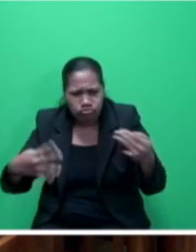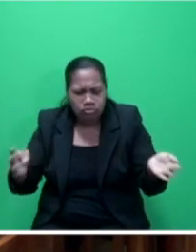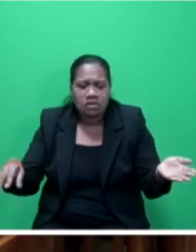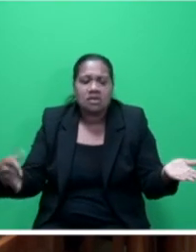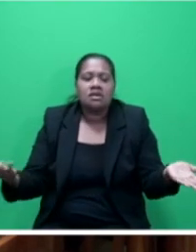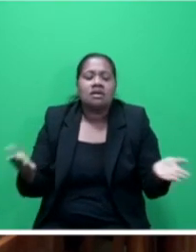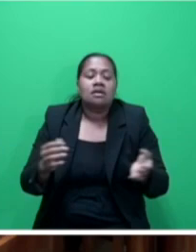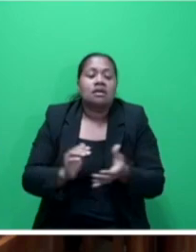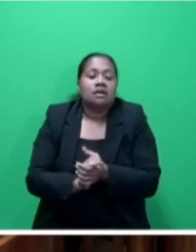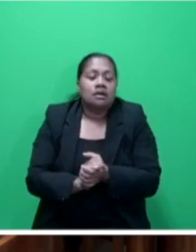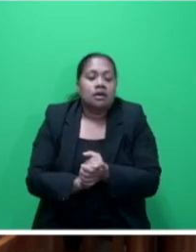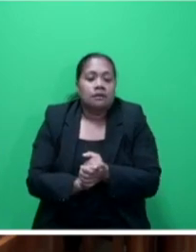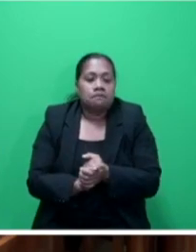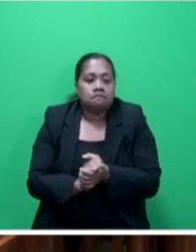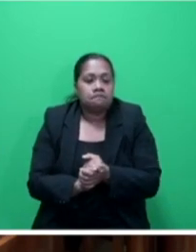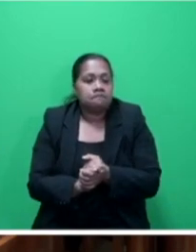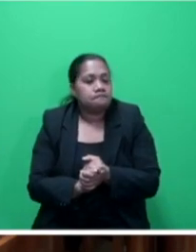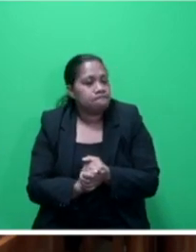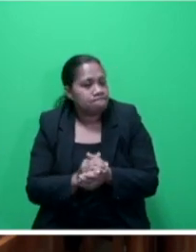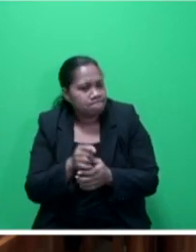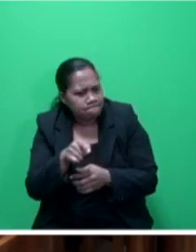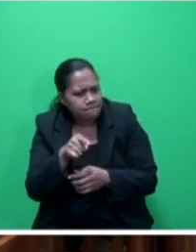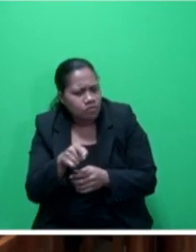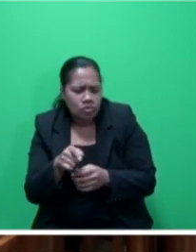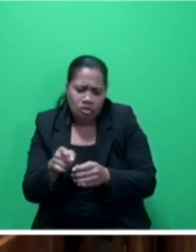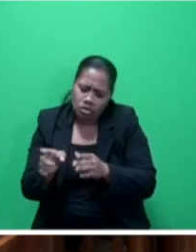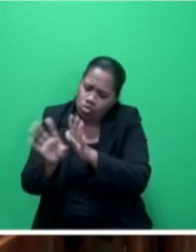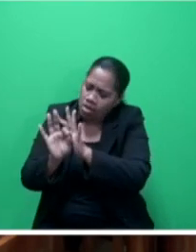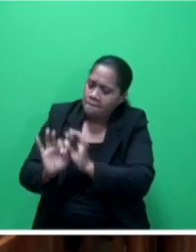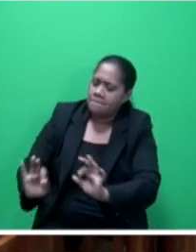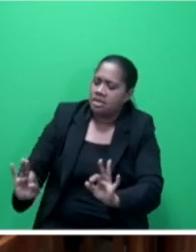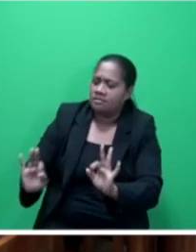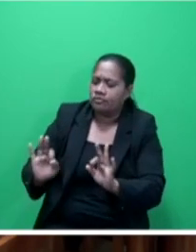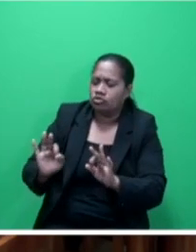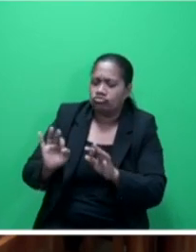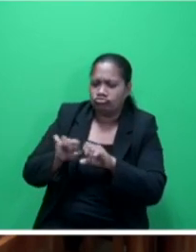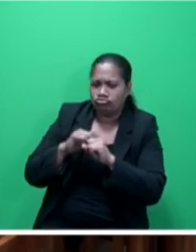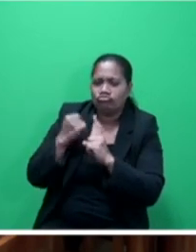towards a peaceful society as well.